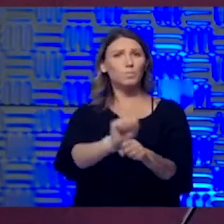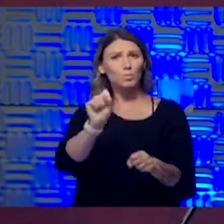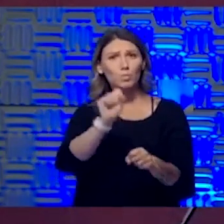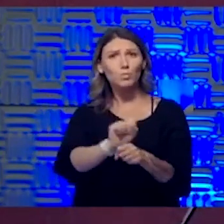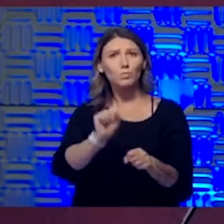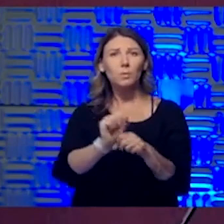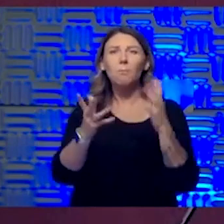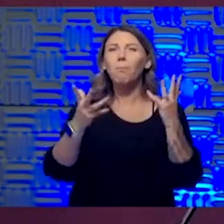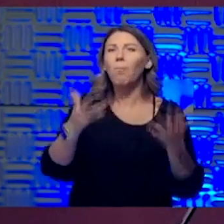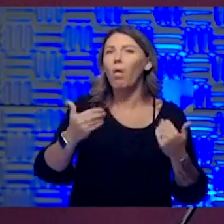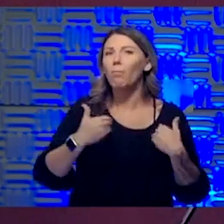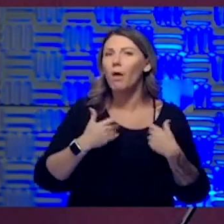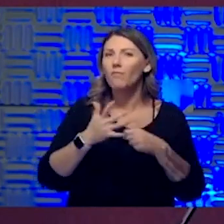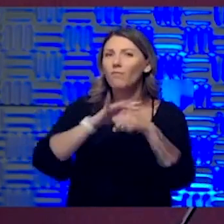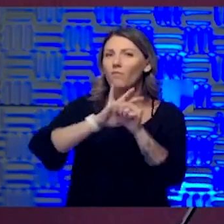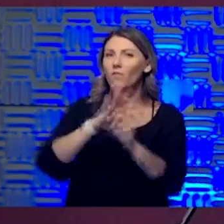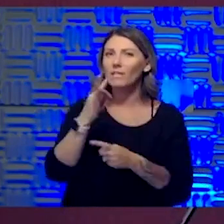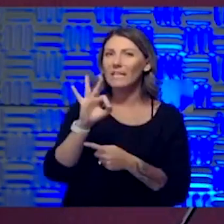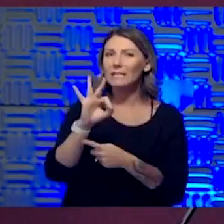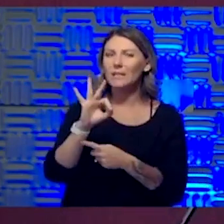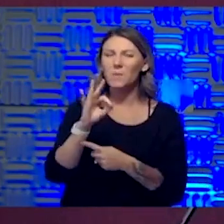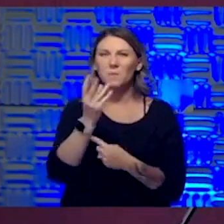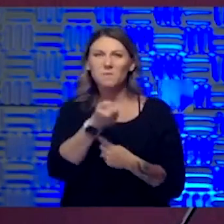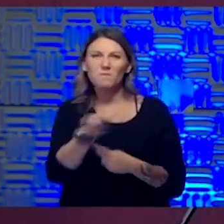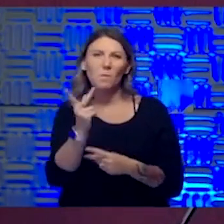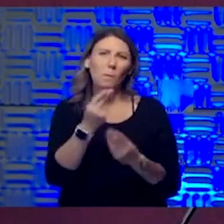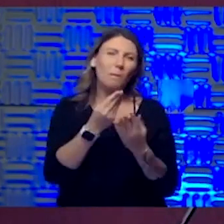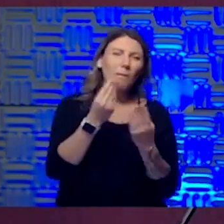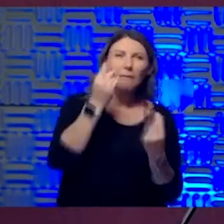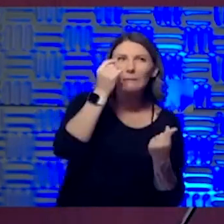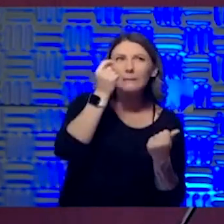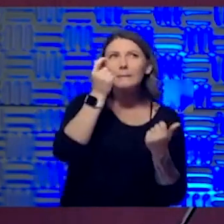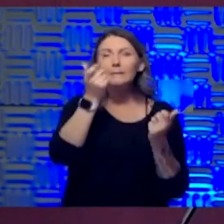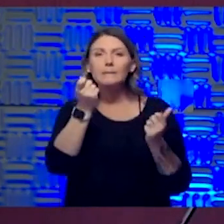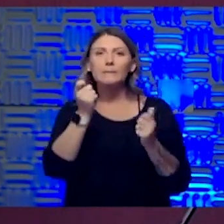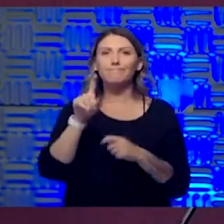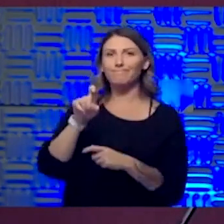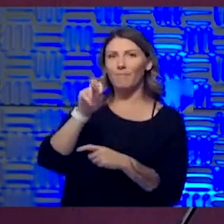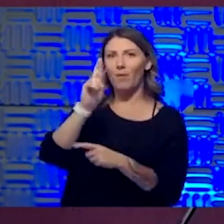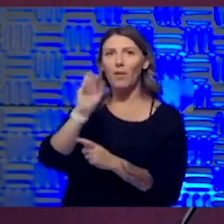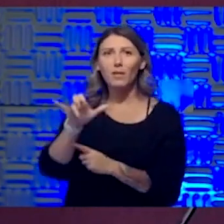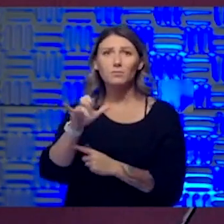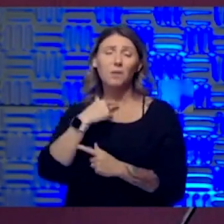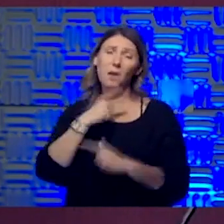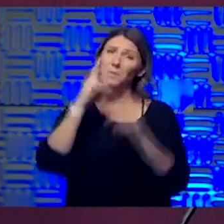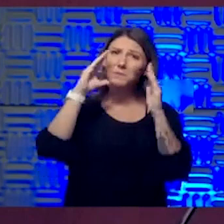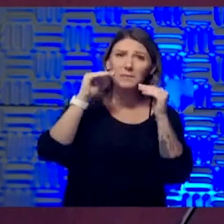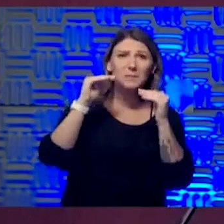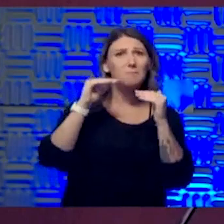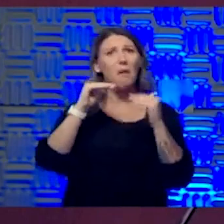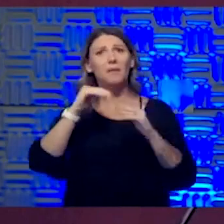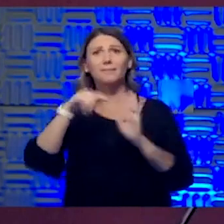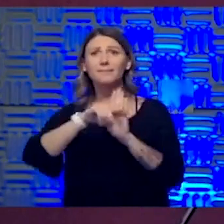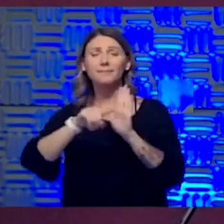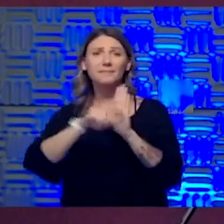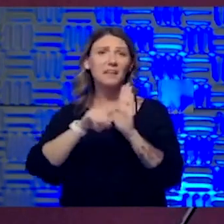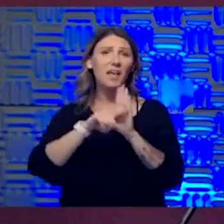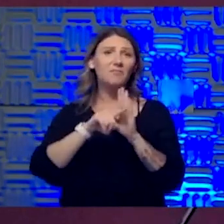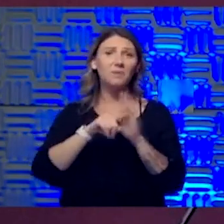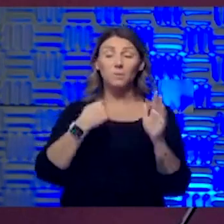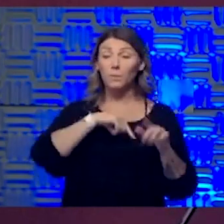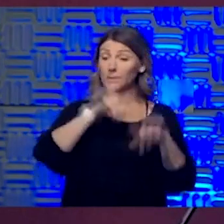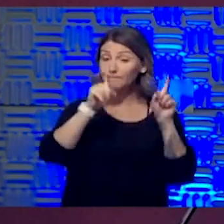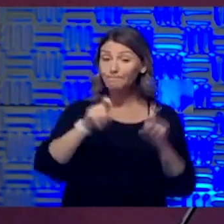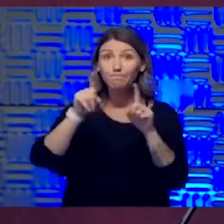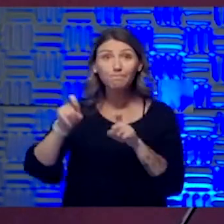maybe you could have COVID. There are some things that make me wonder. I got an x-ray, um, fully expecting it to be negative. We test him, get in touch with him as our